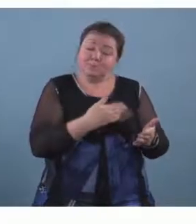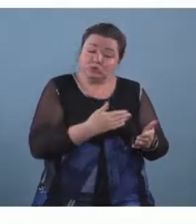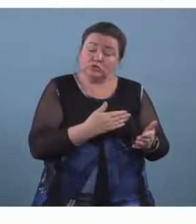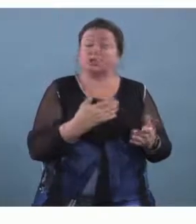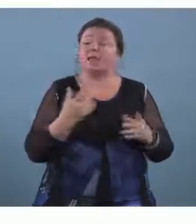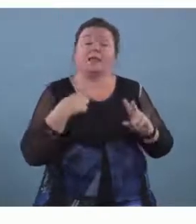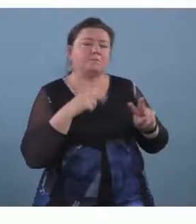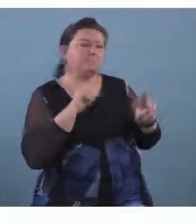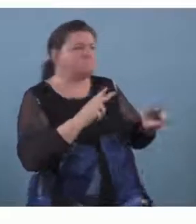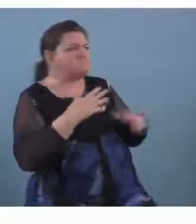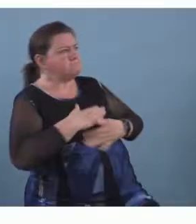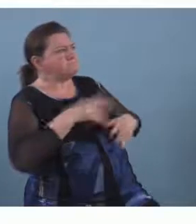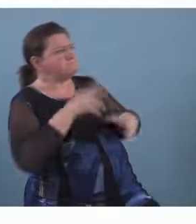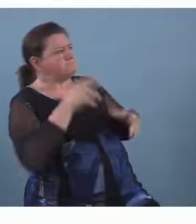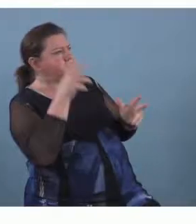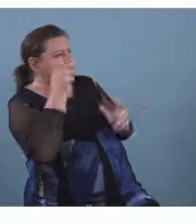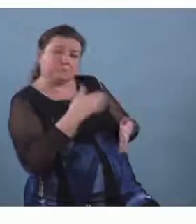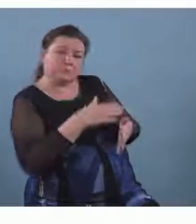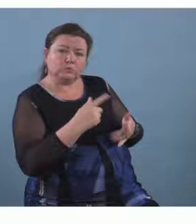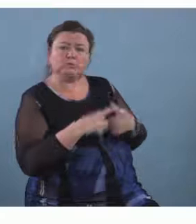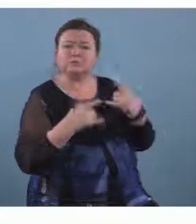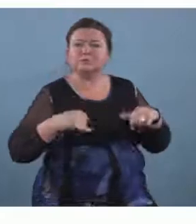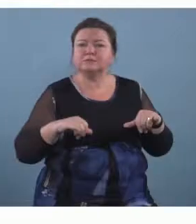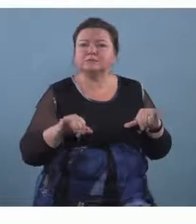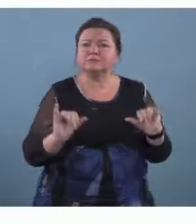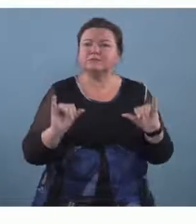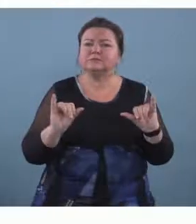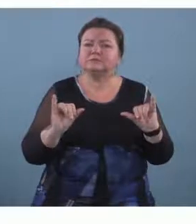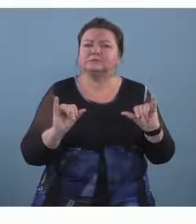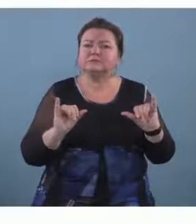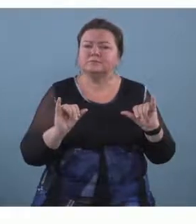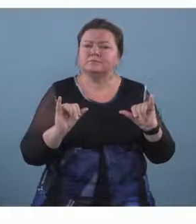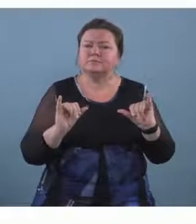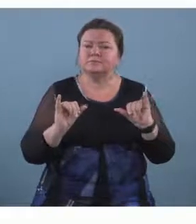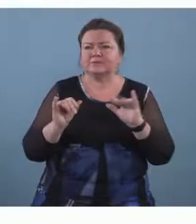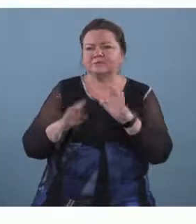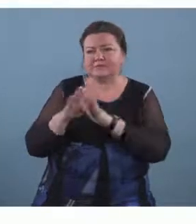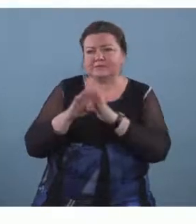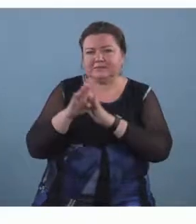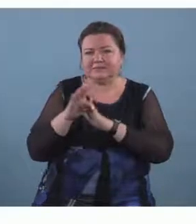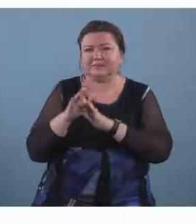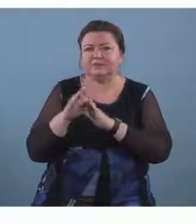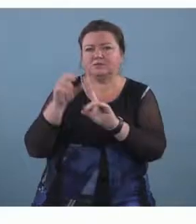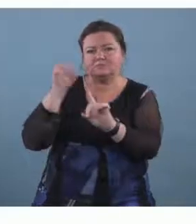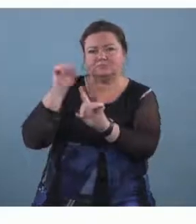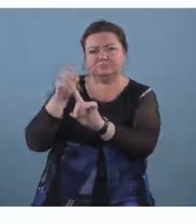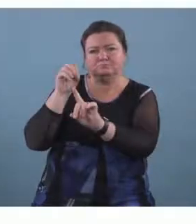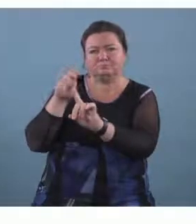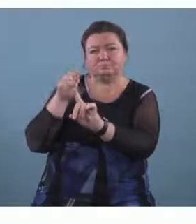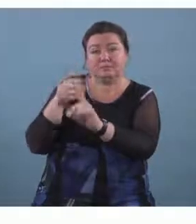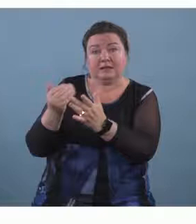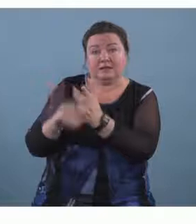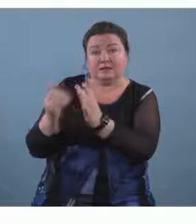of music even with hearing devices can only be developed through frequent exposure to music so